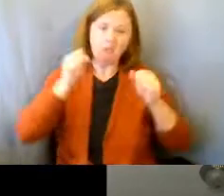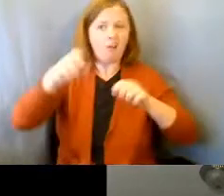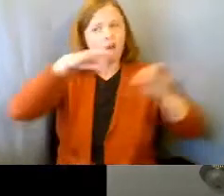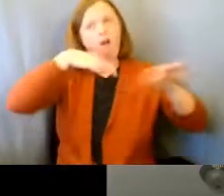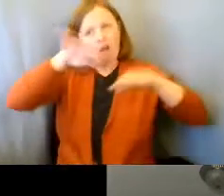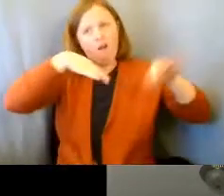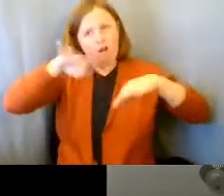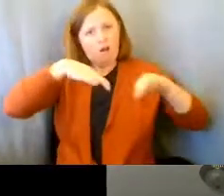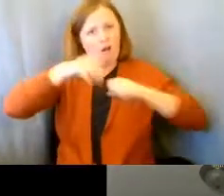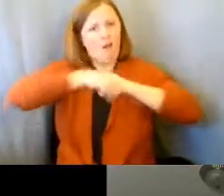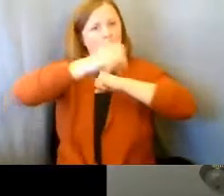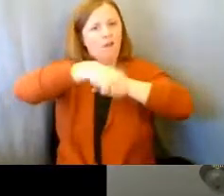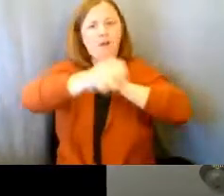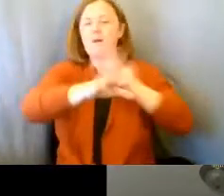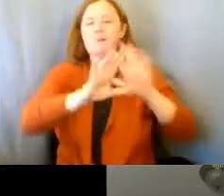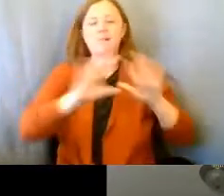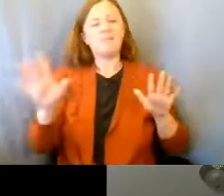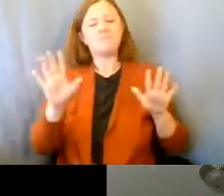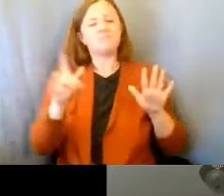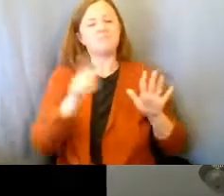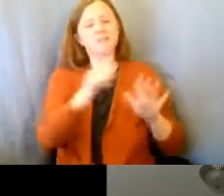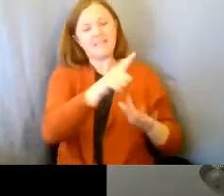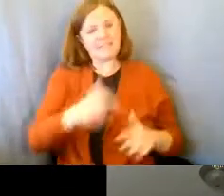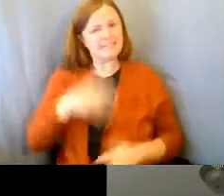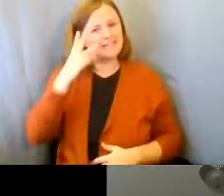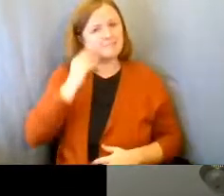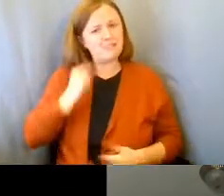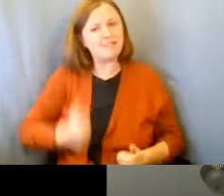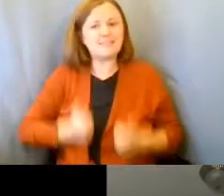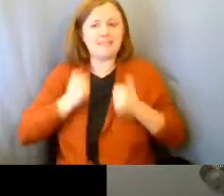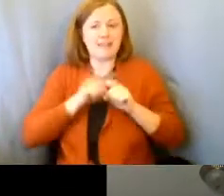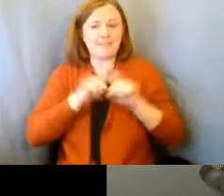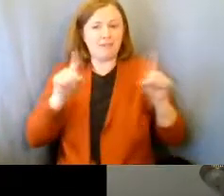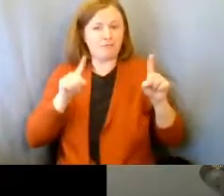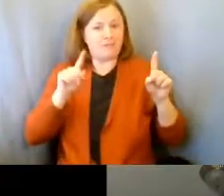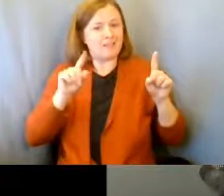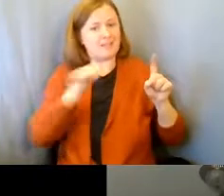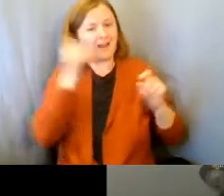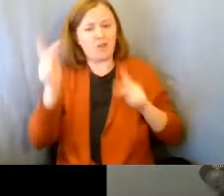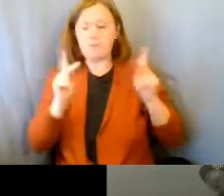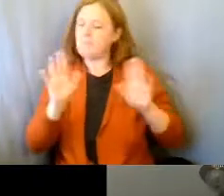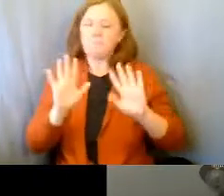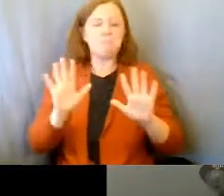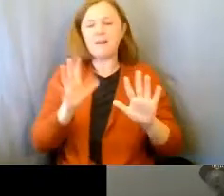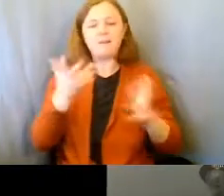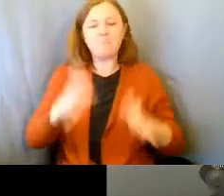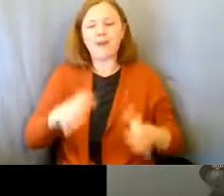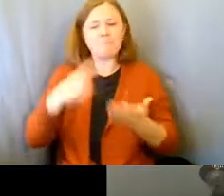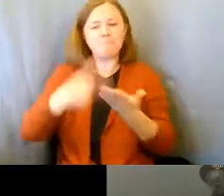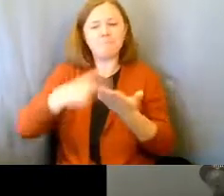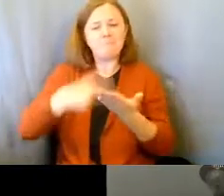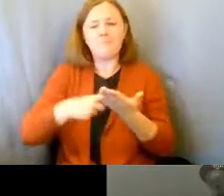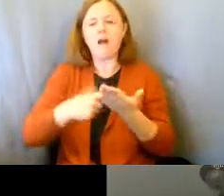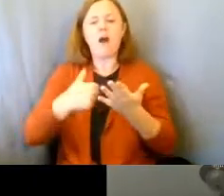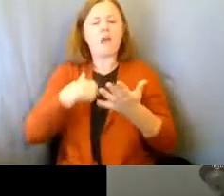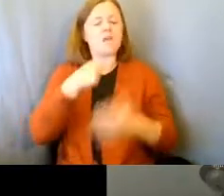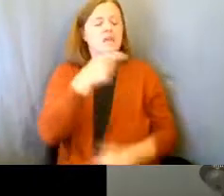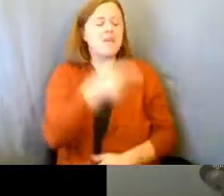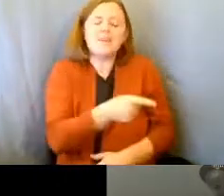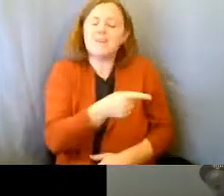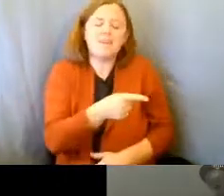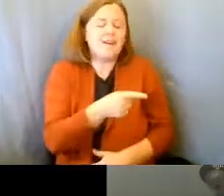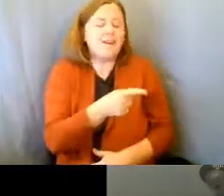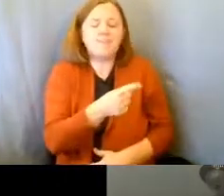he experiences life differently than the rest of us. But I'm here to tell you, he is just